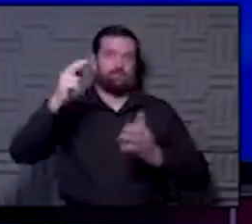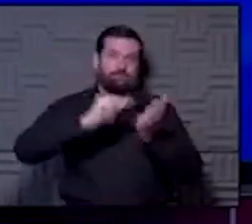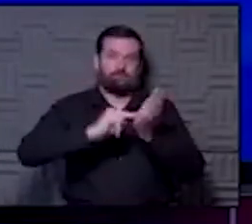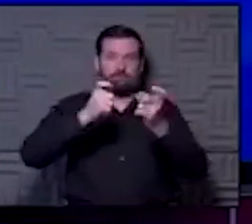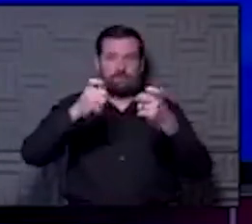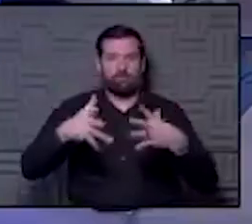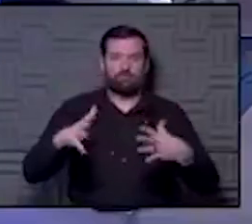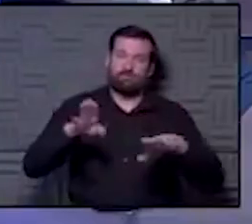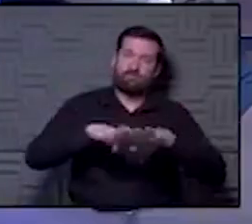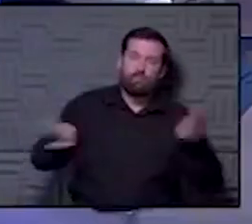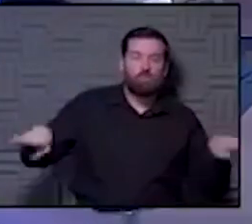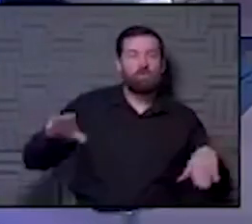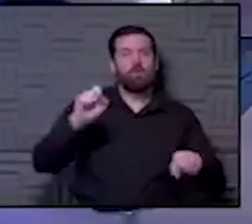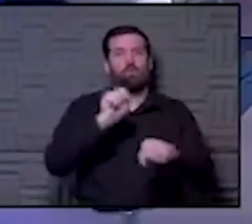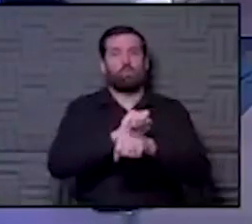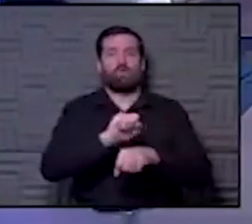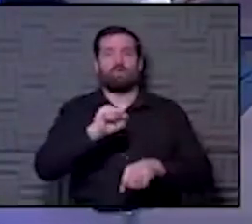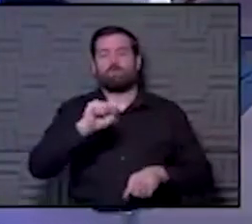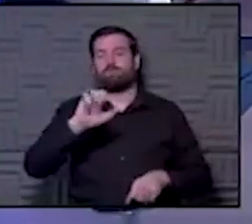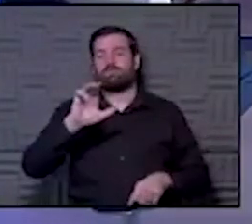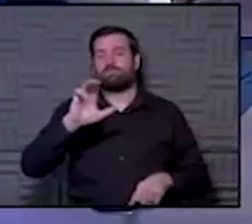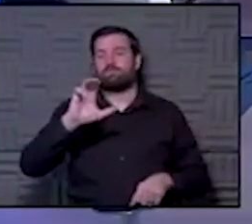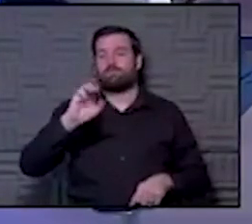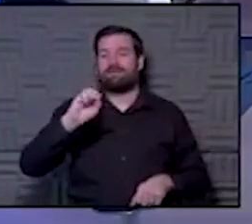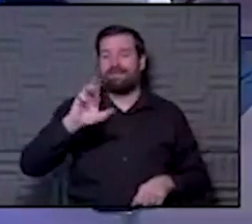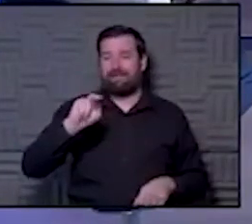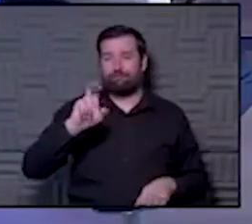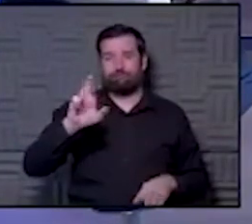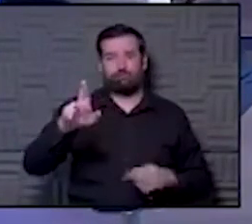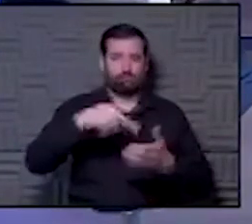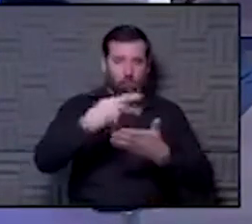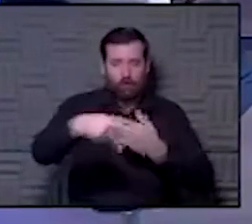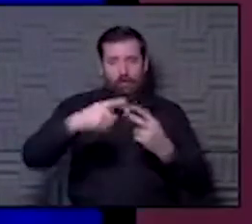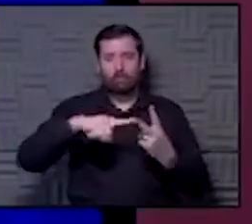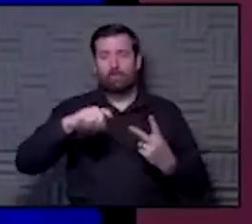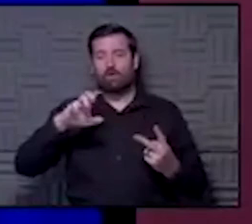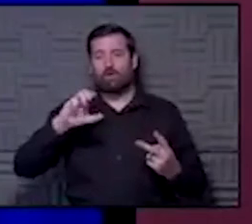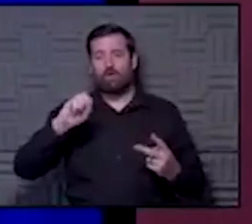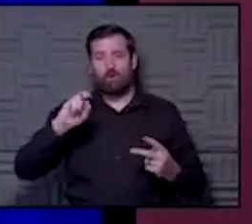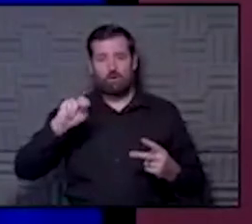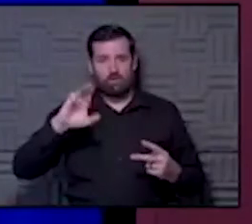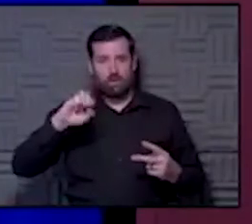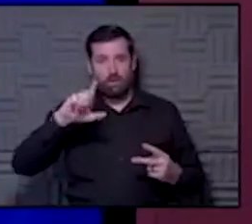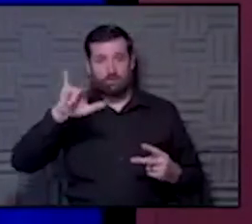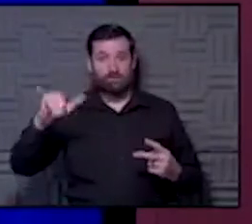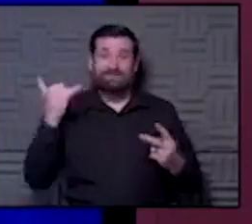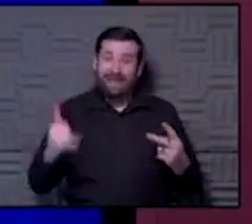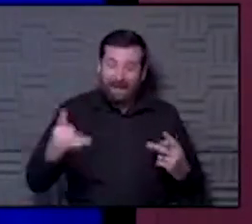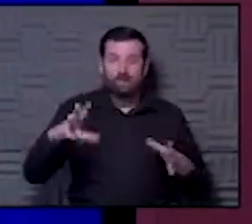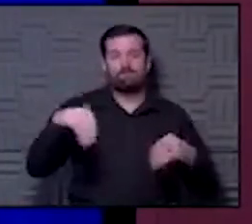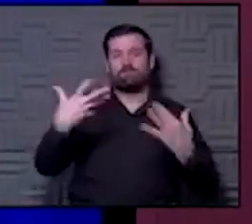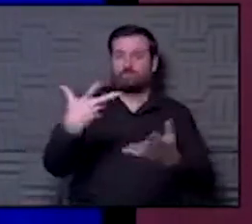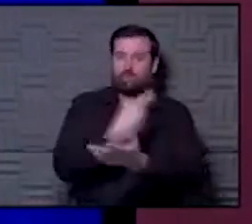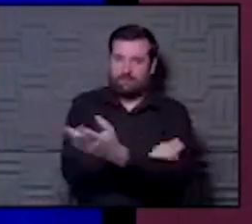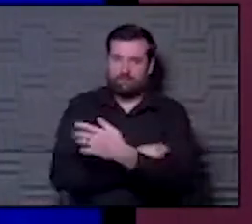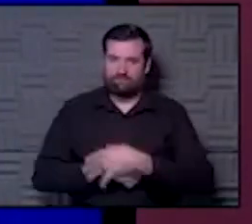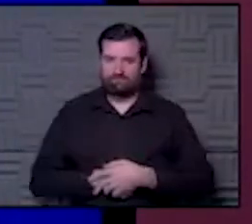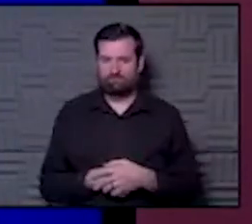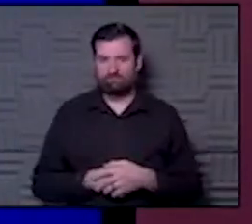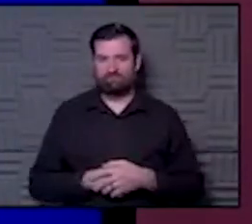floor. She worked on oncology. She works in the cancer program. We turn to her a lot, and today she's even given shots. So thank you. Thank you.